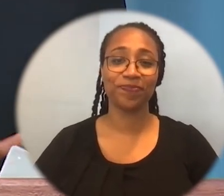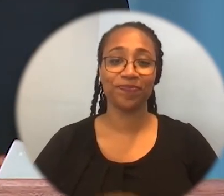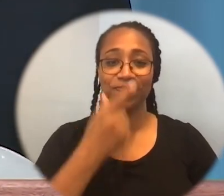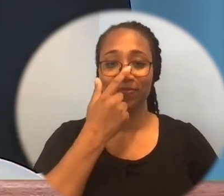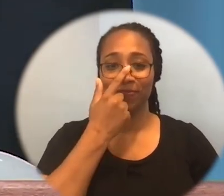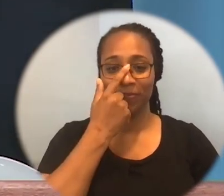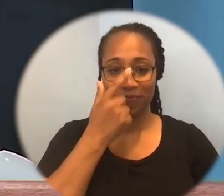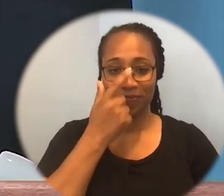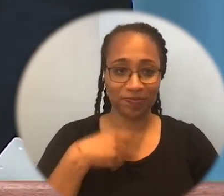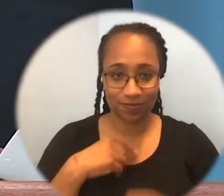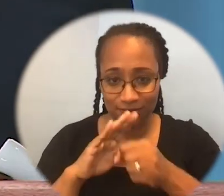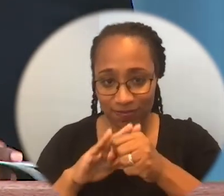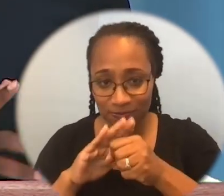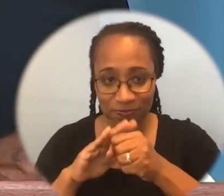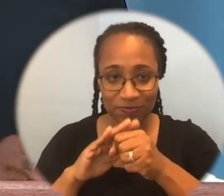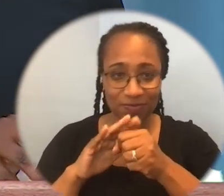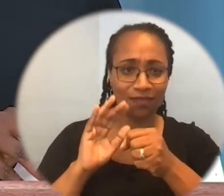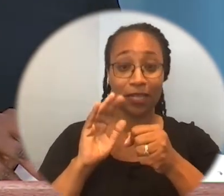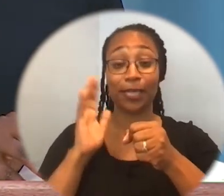Oh, now the mic works.